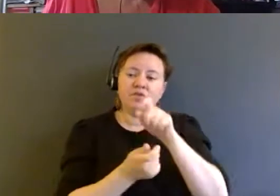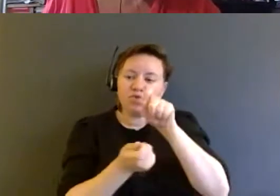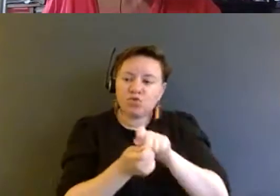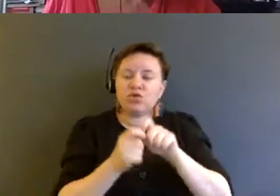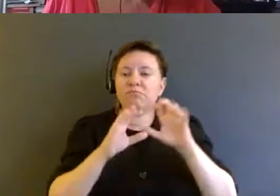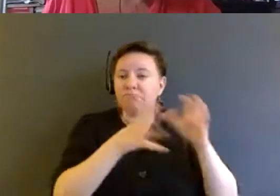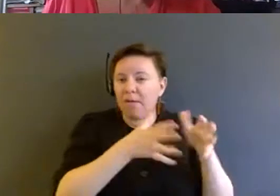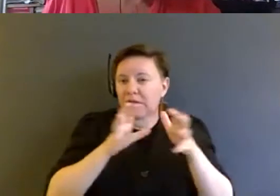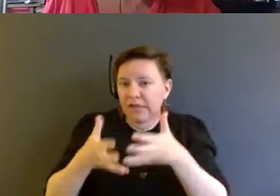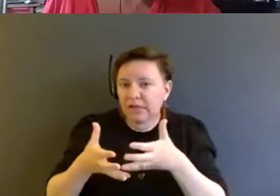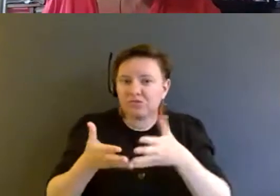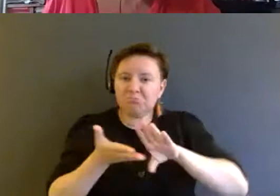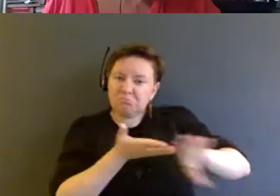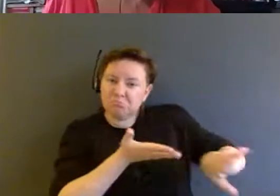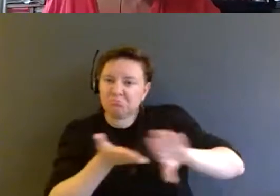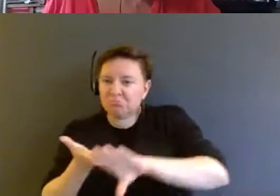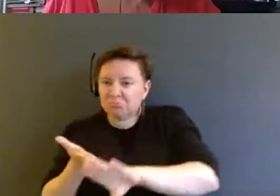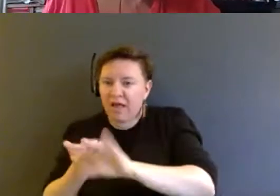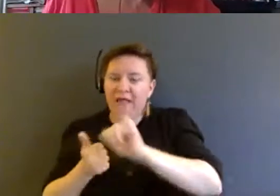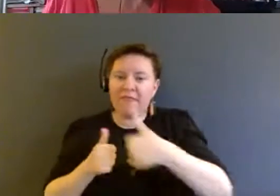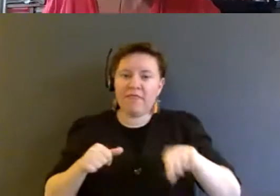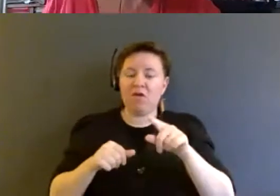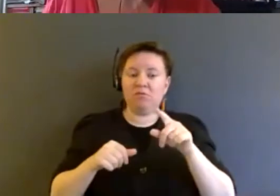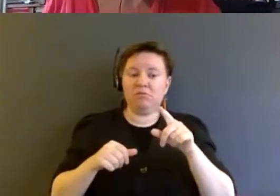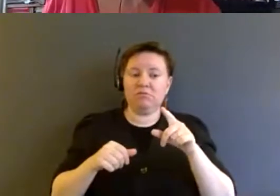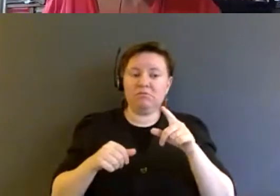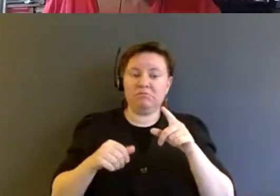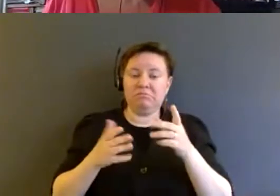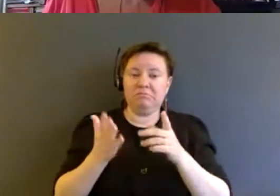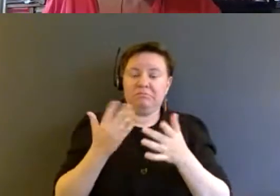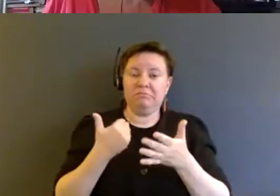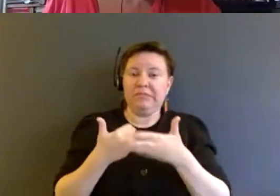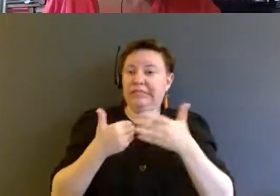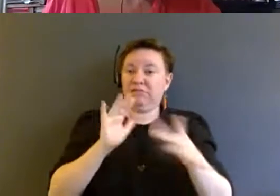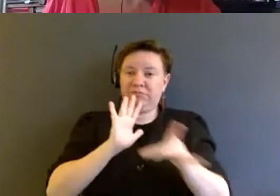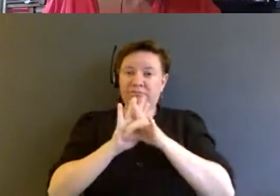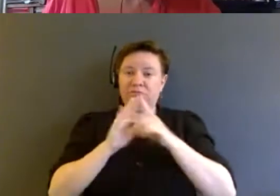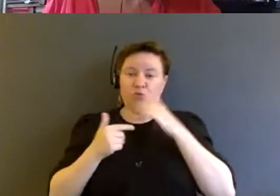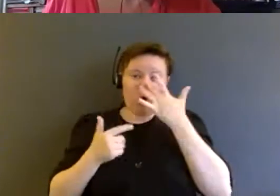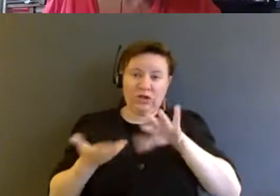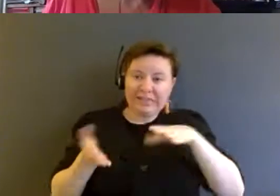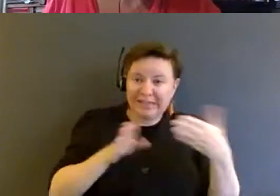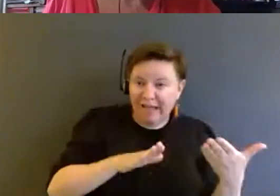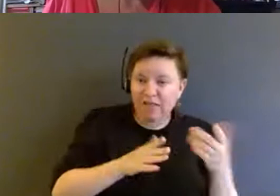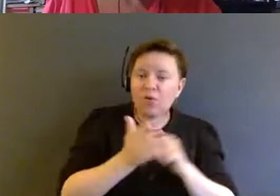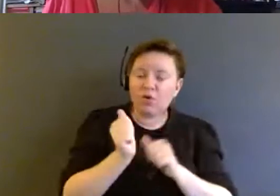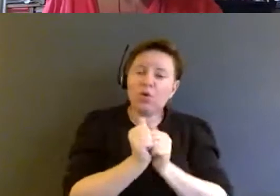and their susceptibility to premature death, which is Ruth Gilmore's definition of racism,